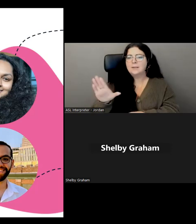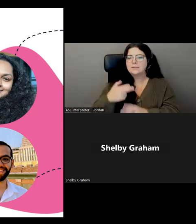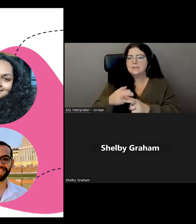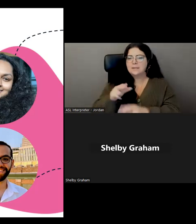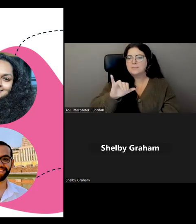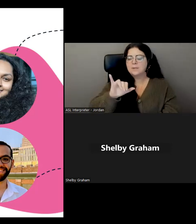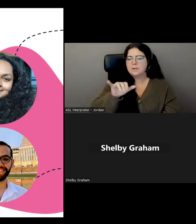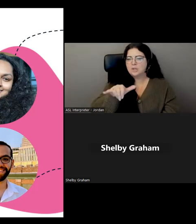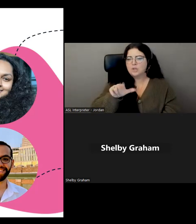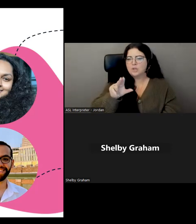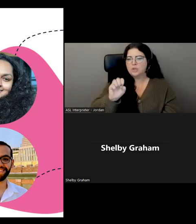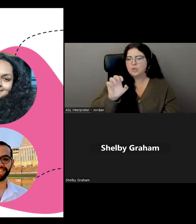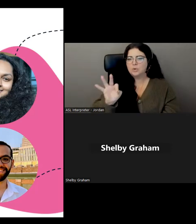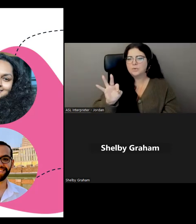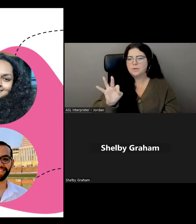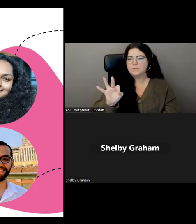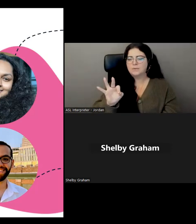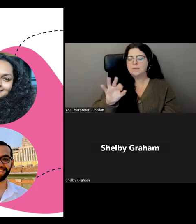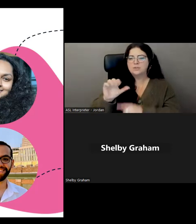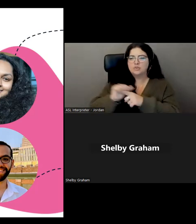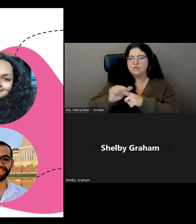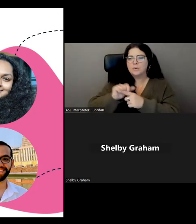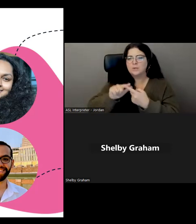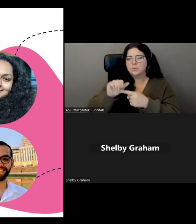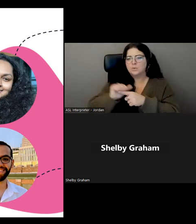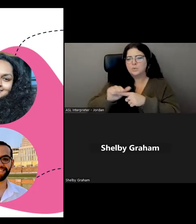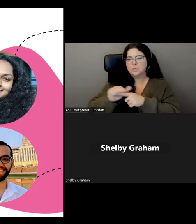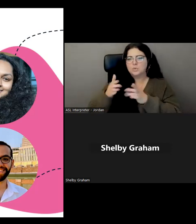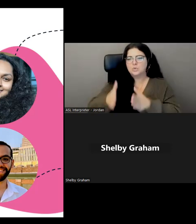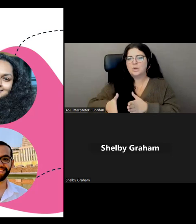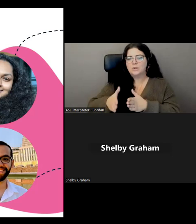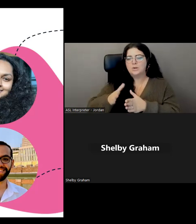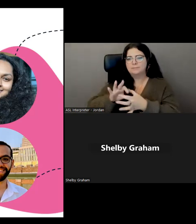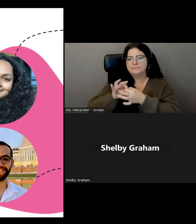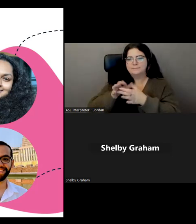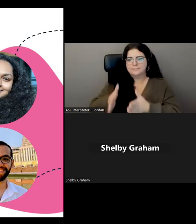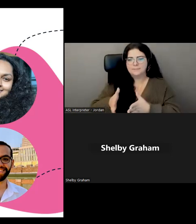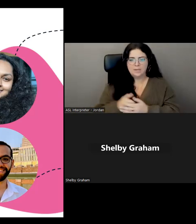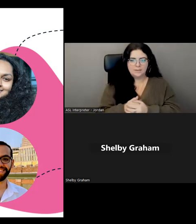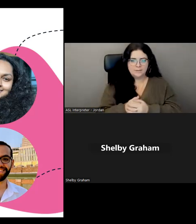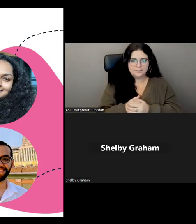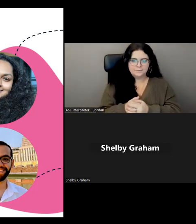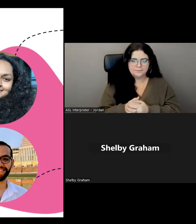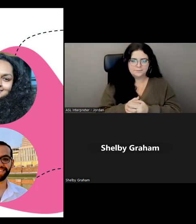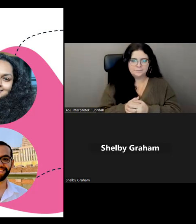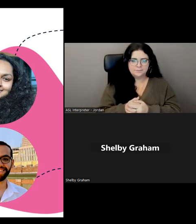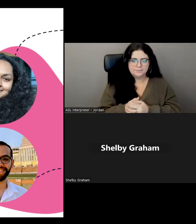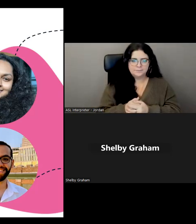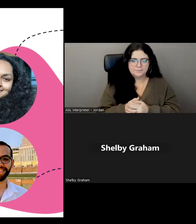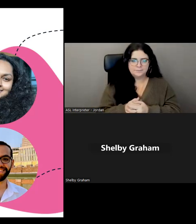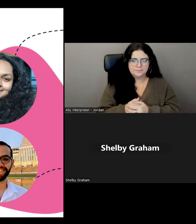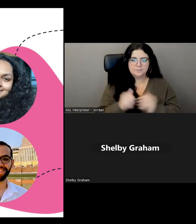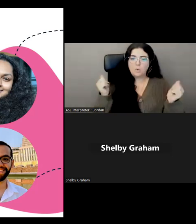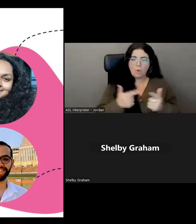he's our train-to-trainer coordinator. But anyways, the idea is, although we have all of our